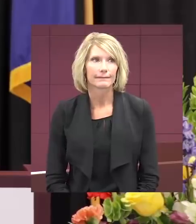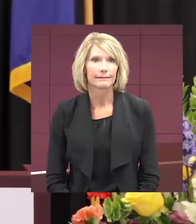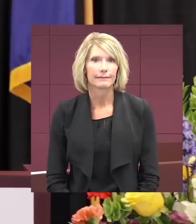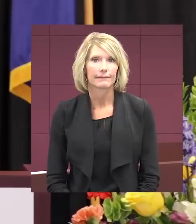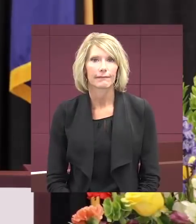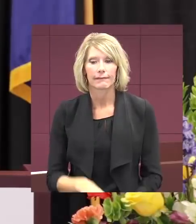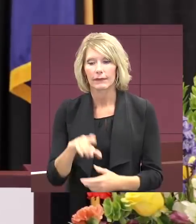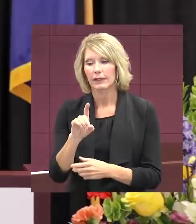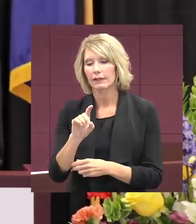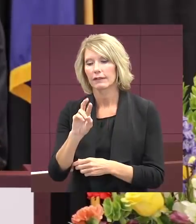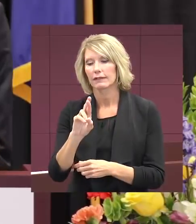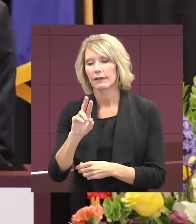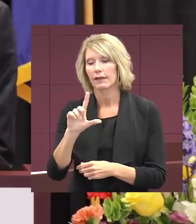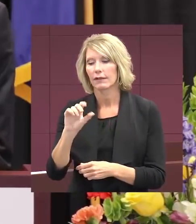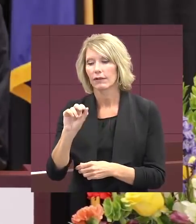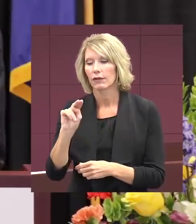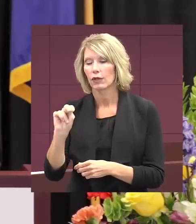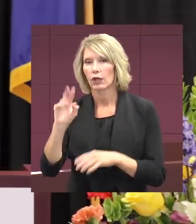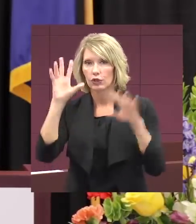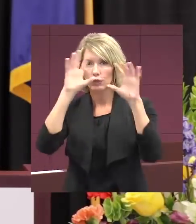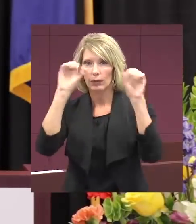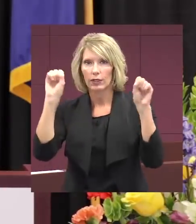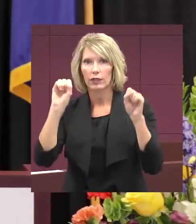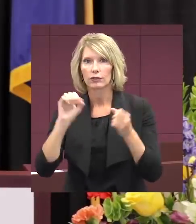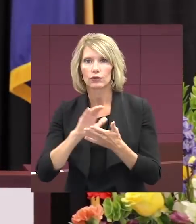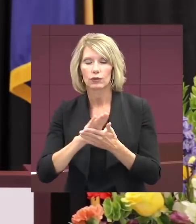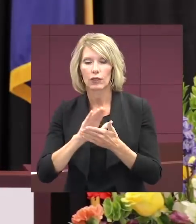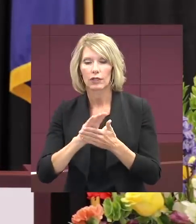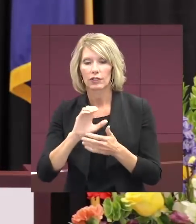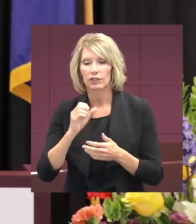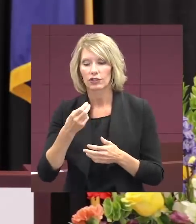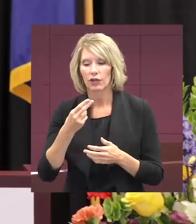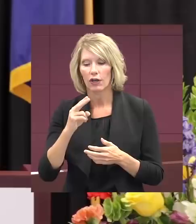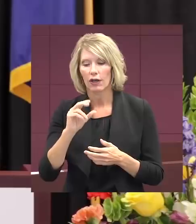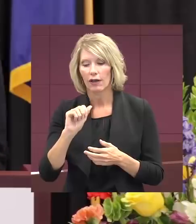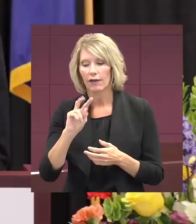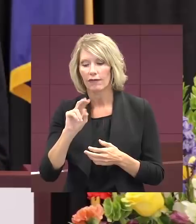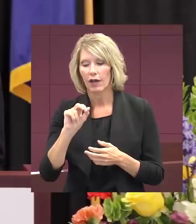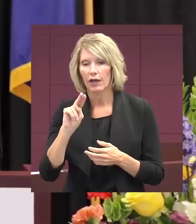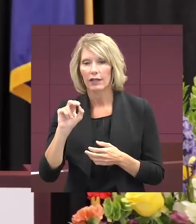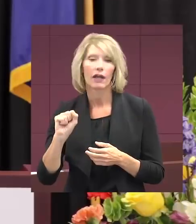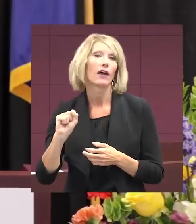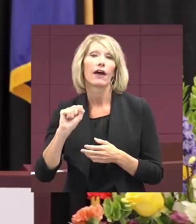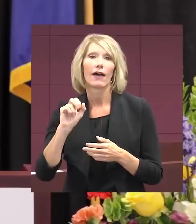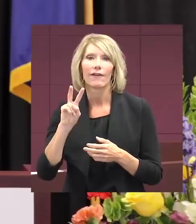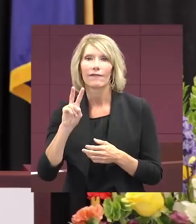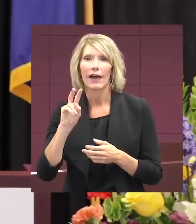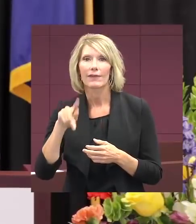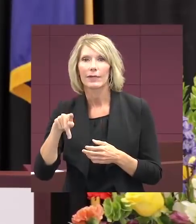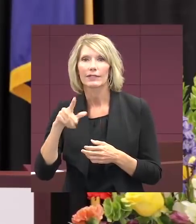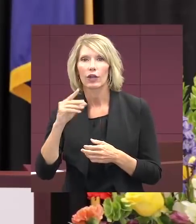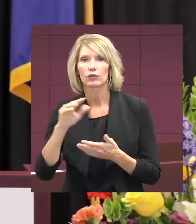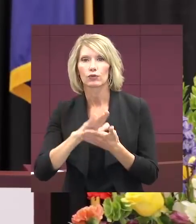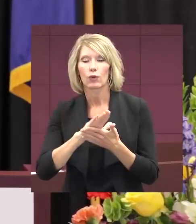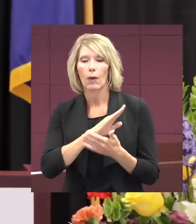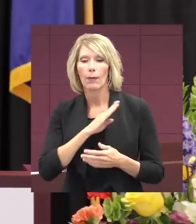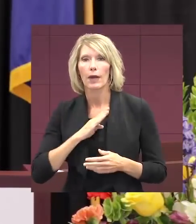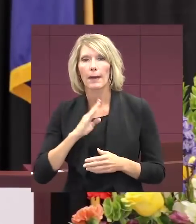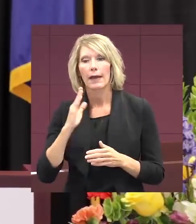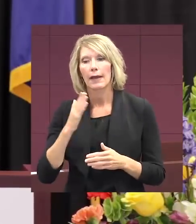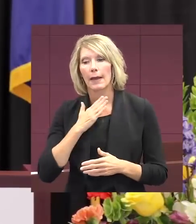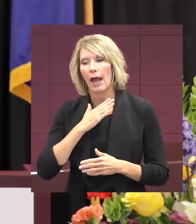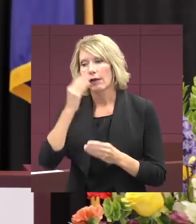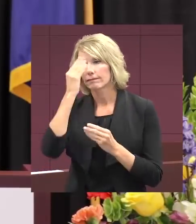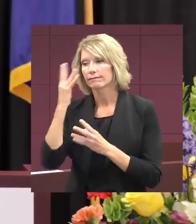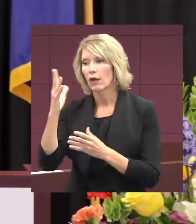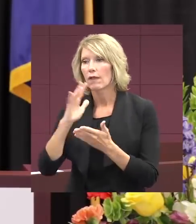Dr. Logan, Superintendent of Schools, Siobana Holman, Vice President of the School Board, it is my pleasure to inform you that